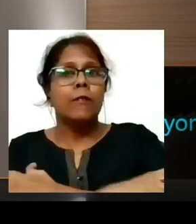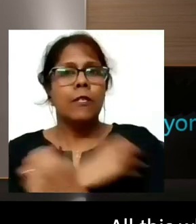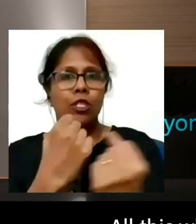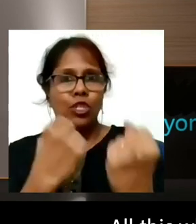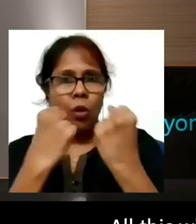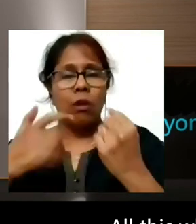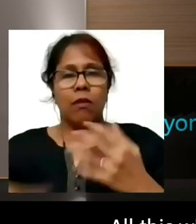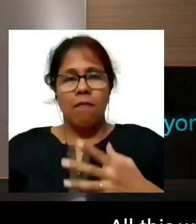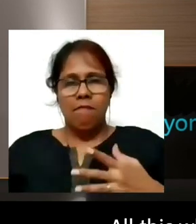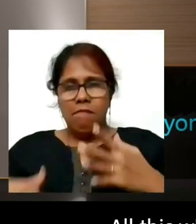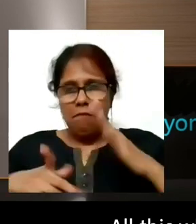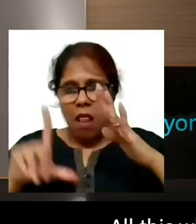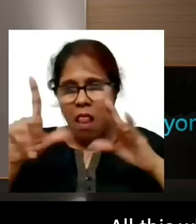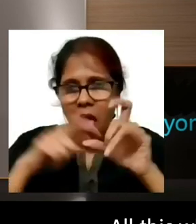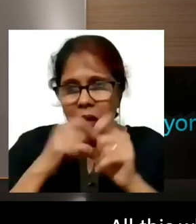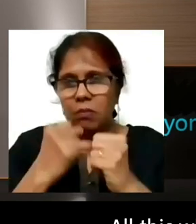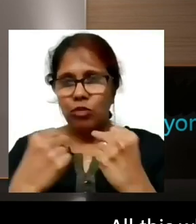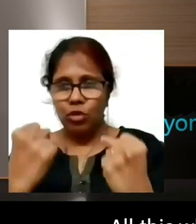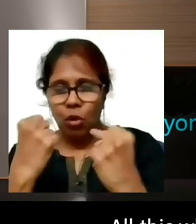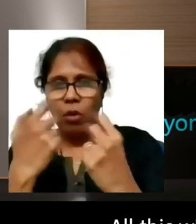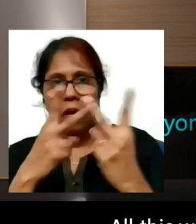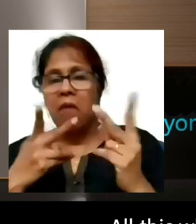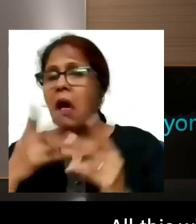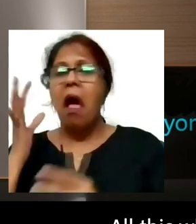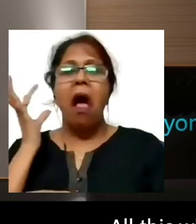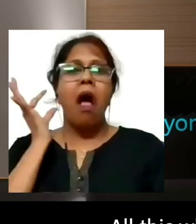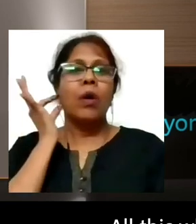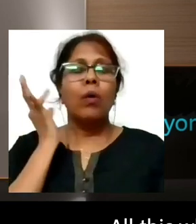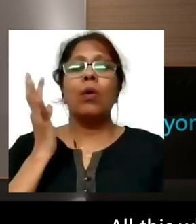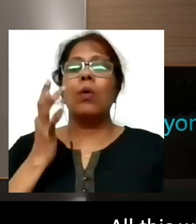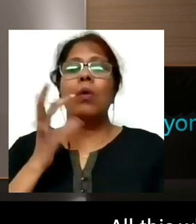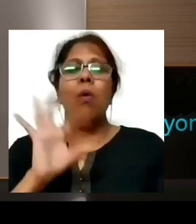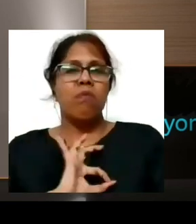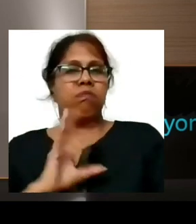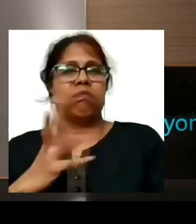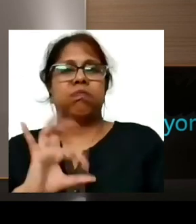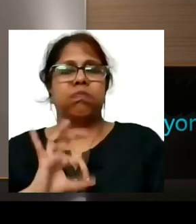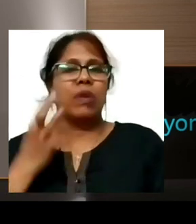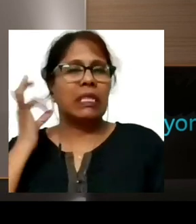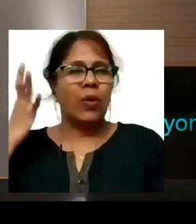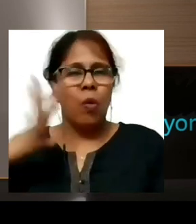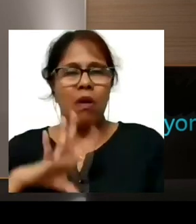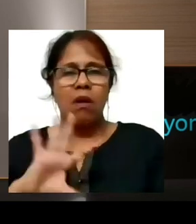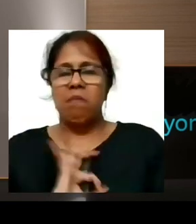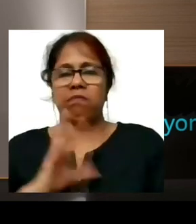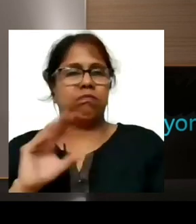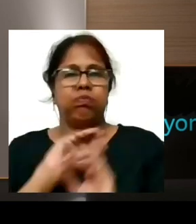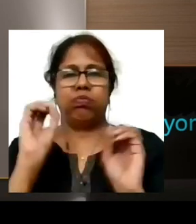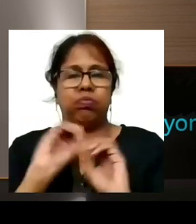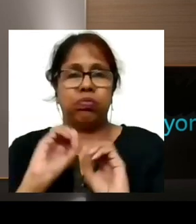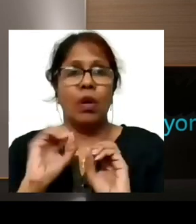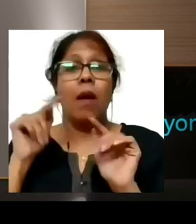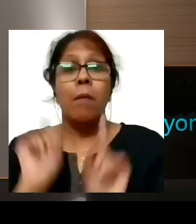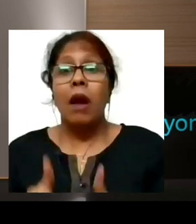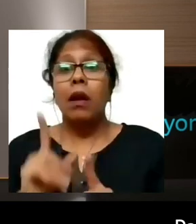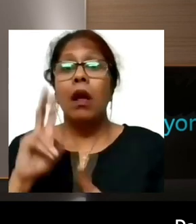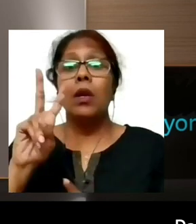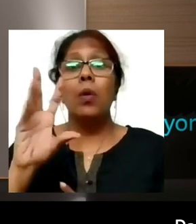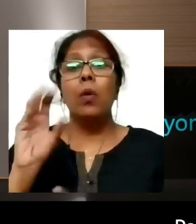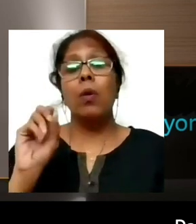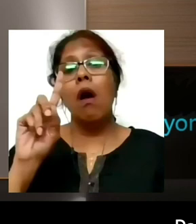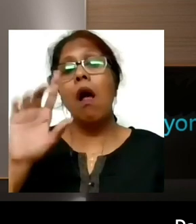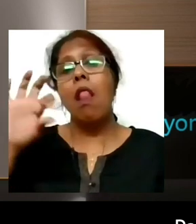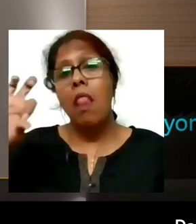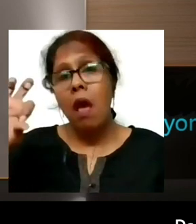All this while, I had never won a gold medal at a major championship, but in 2019, I won a gold medal at para